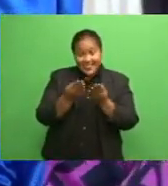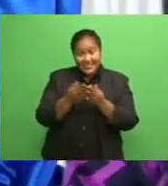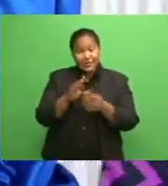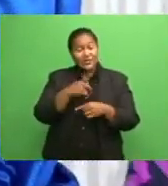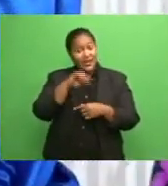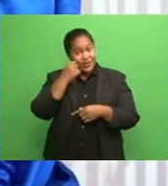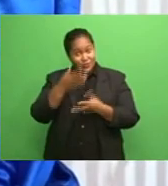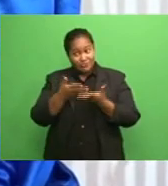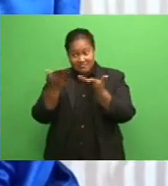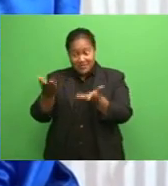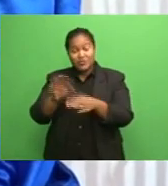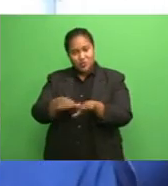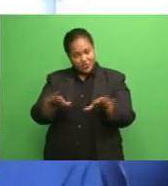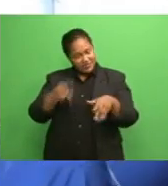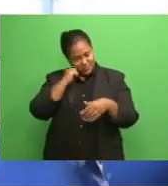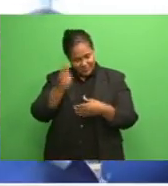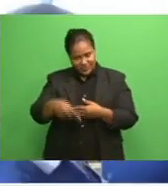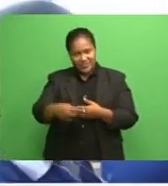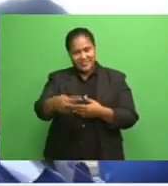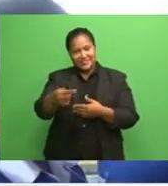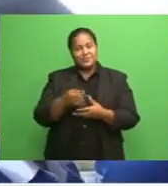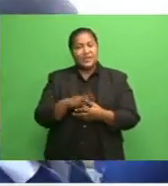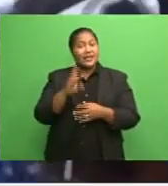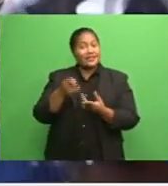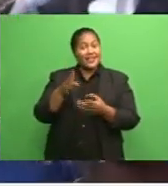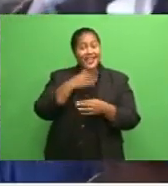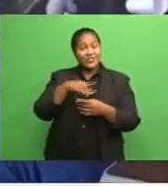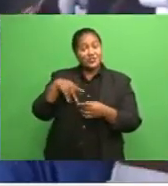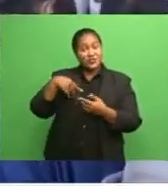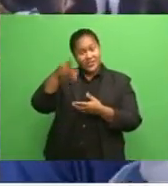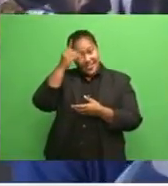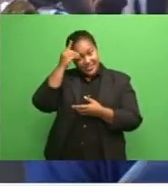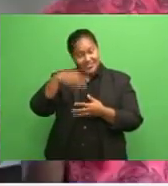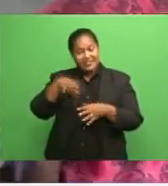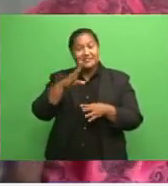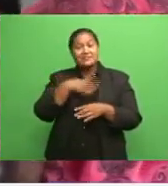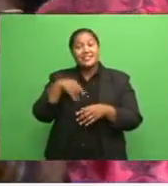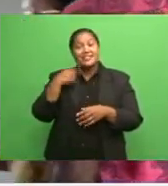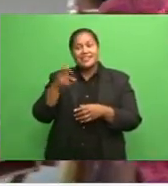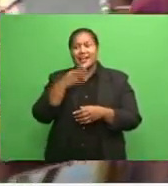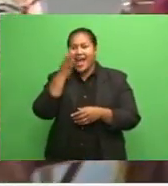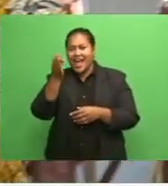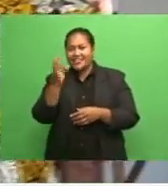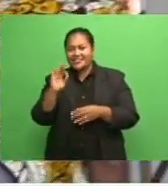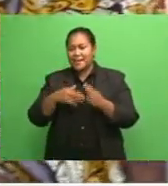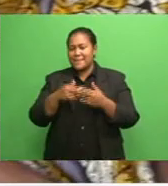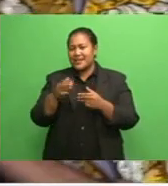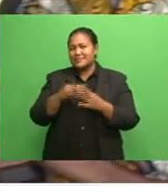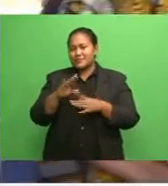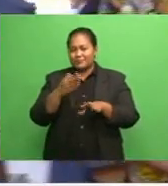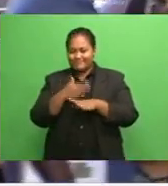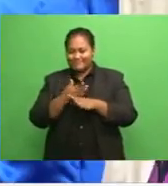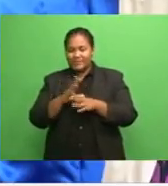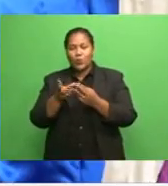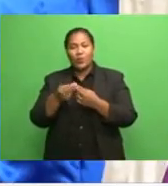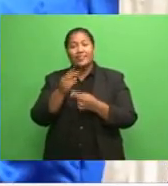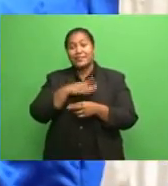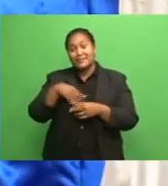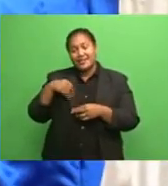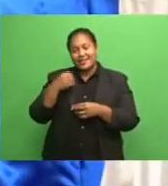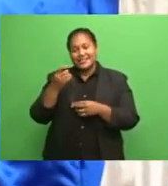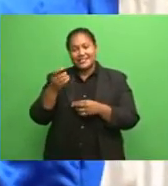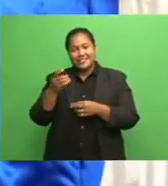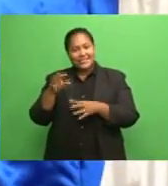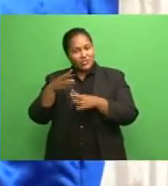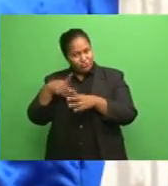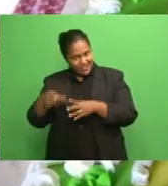your children will continue. The Education Minister has urged school management to work with the ministry and the government. We will have to